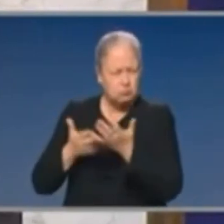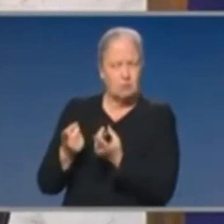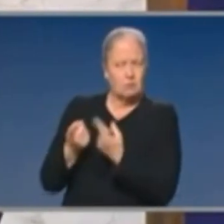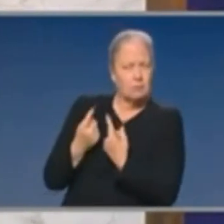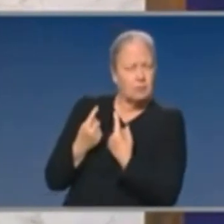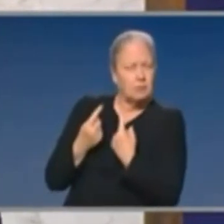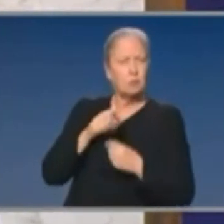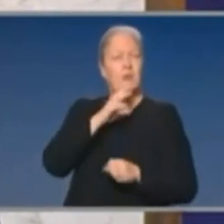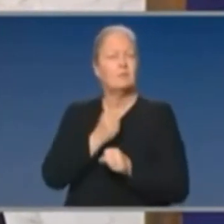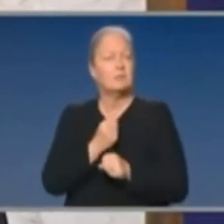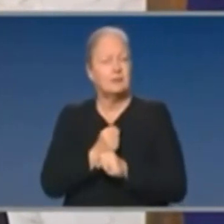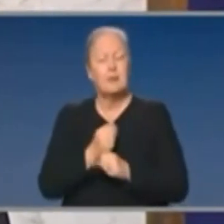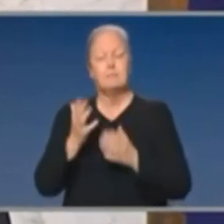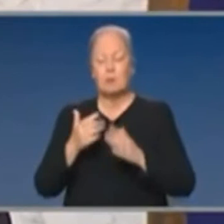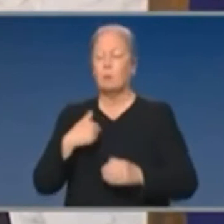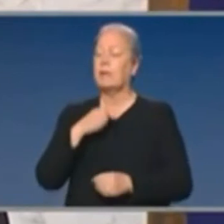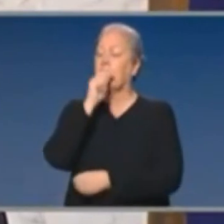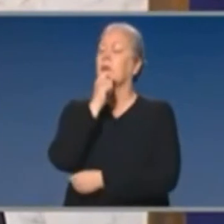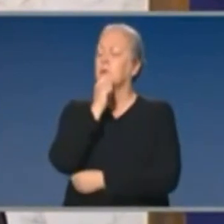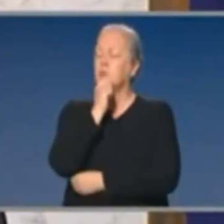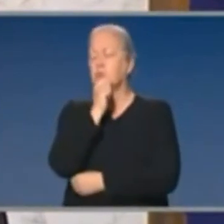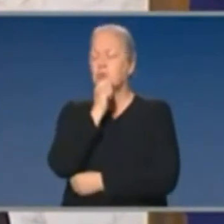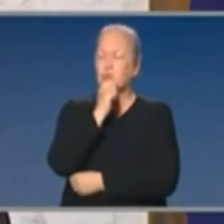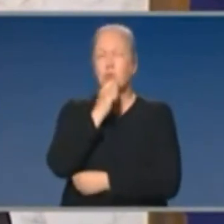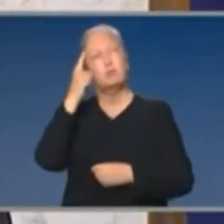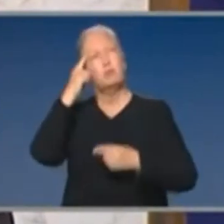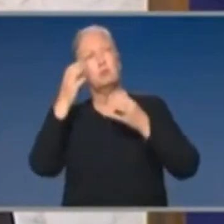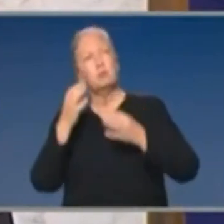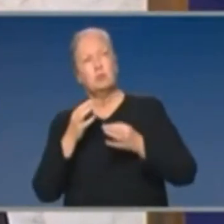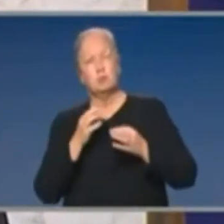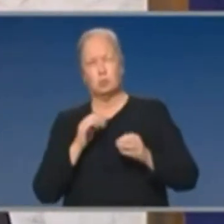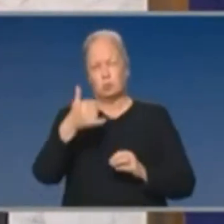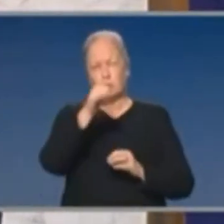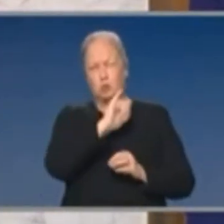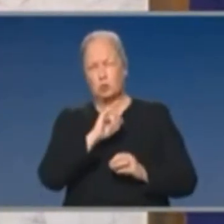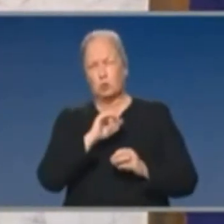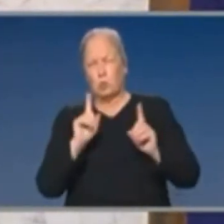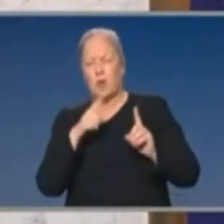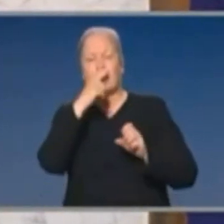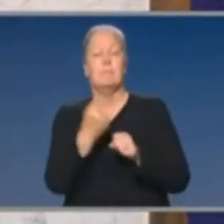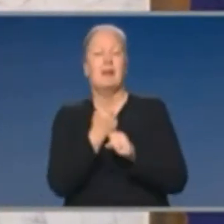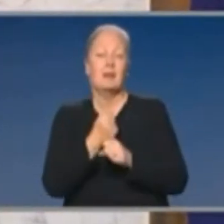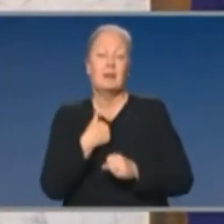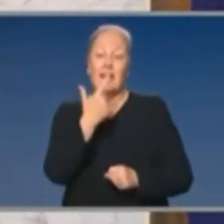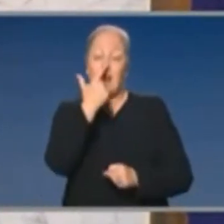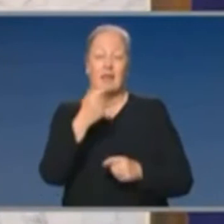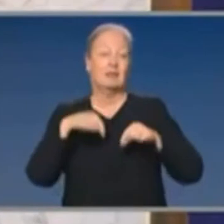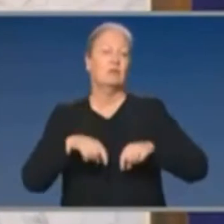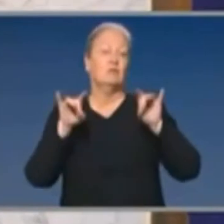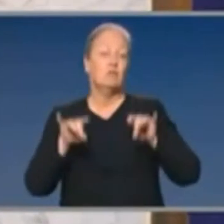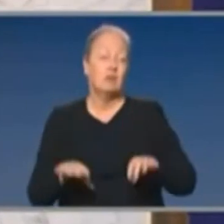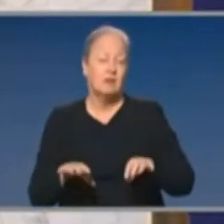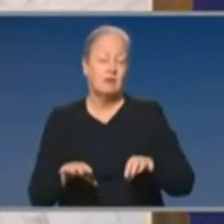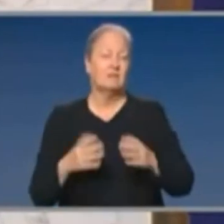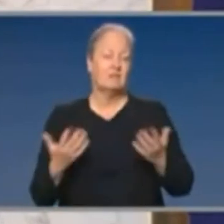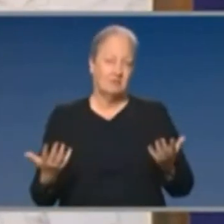their advice, and then for us to be able to choose the most prospective and the most available. And so that's the strength that Australia has because of our